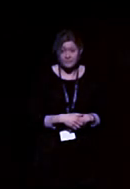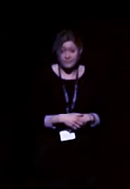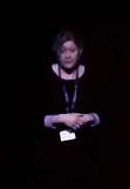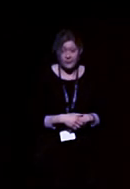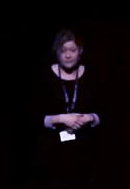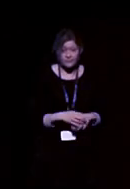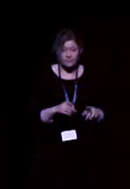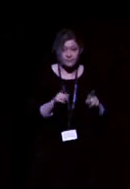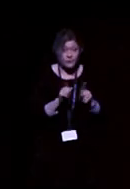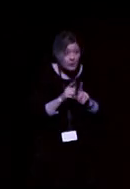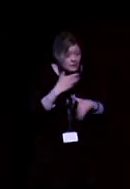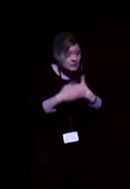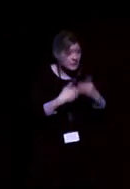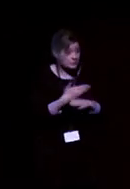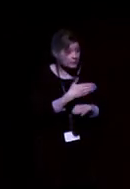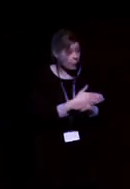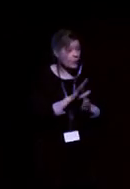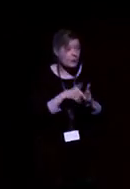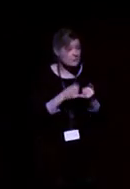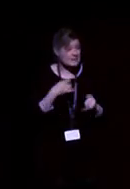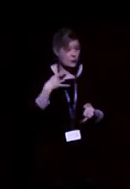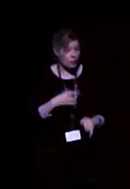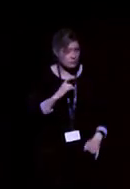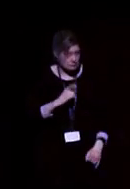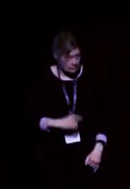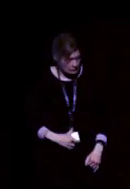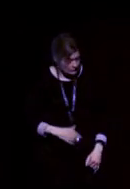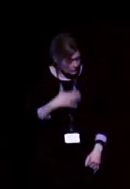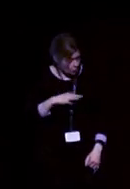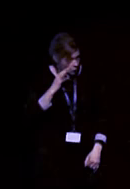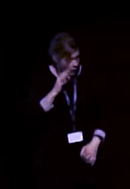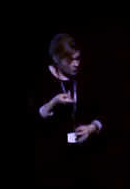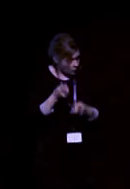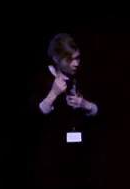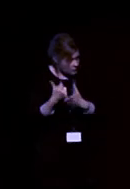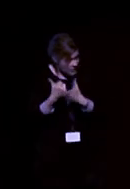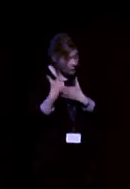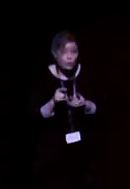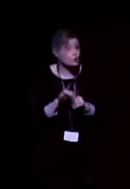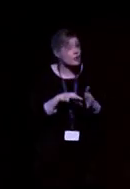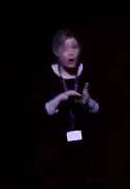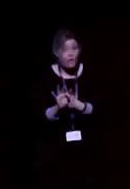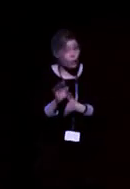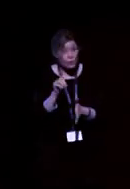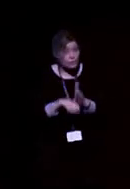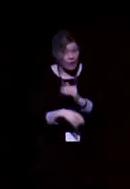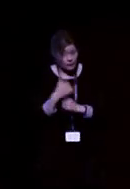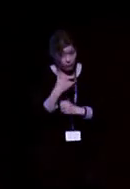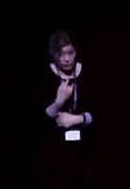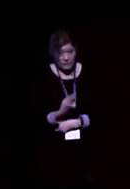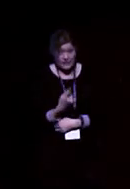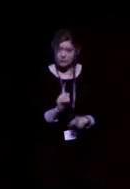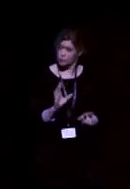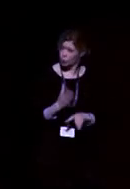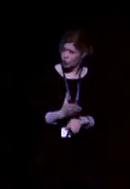But as we said, she's not confident to ask her employers for help. She can't afford to buy this phone. So